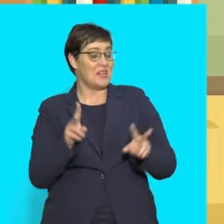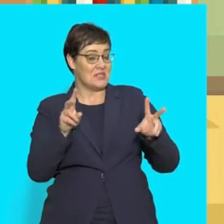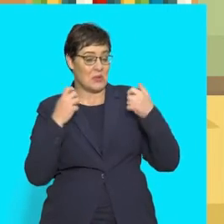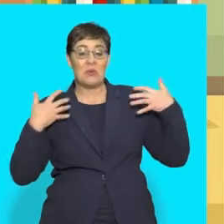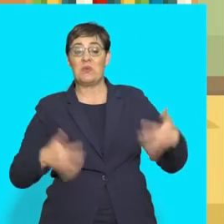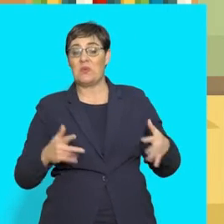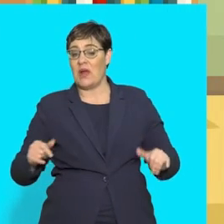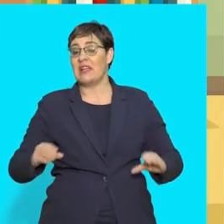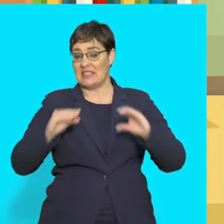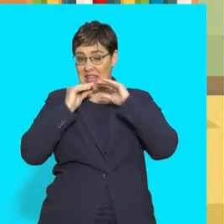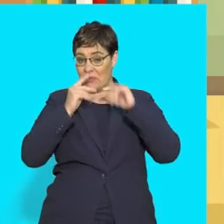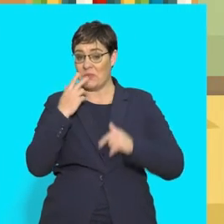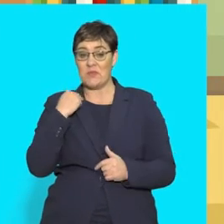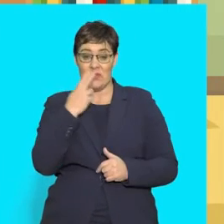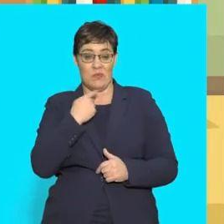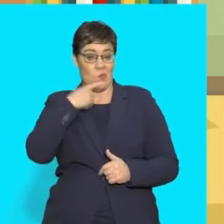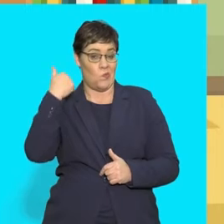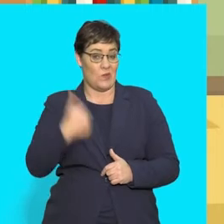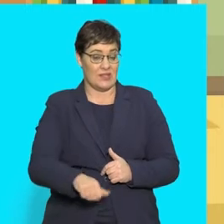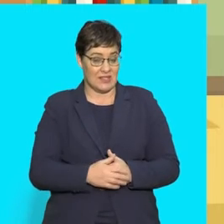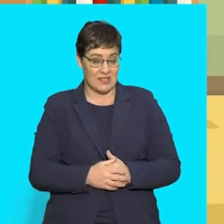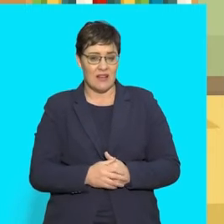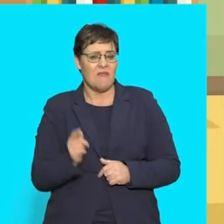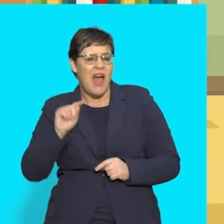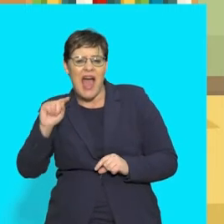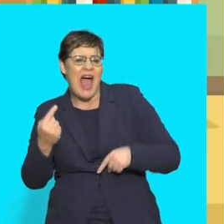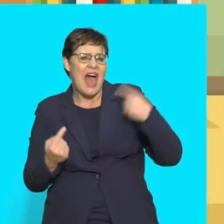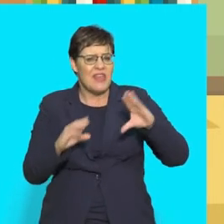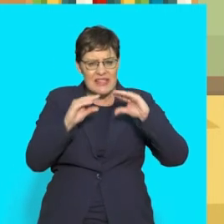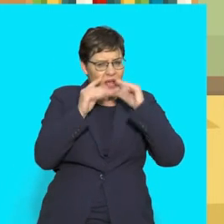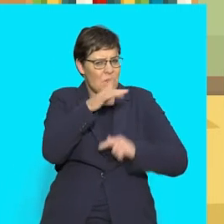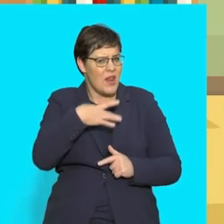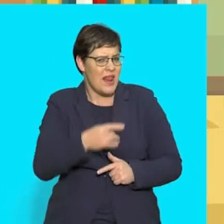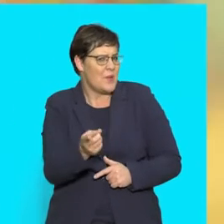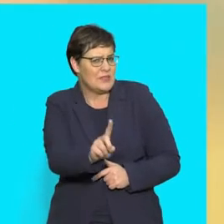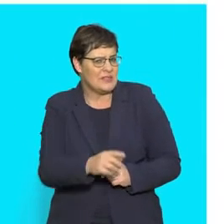a delicious sandwich. What other kinds of sandwiches do you like?